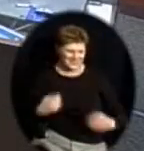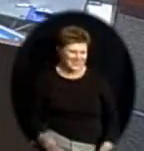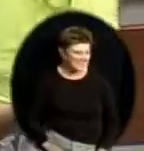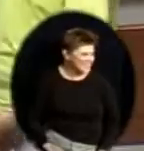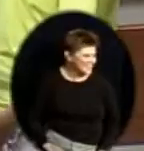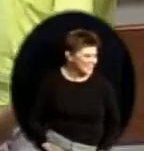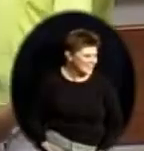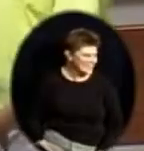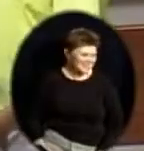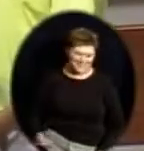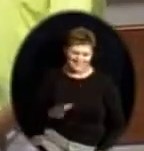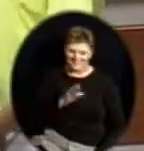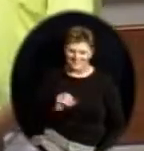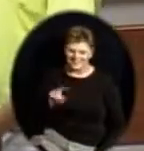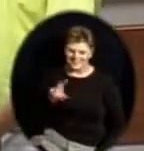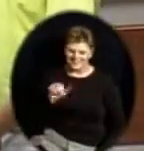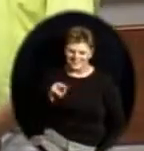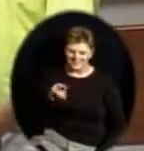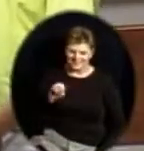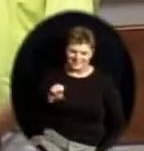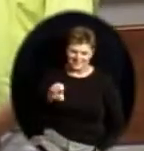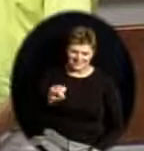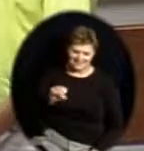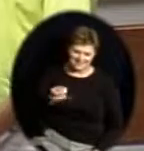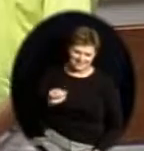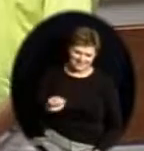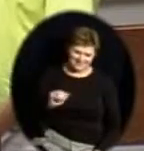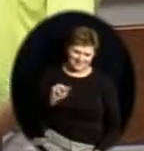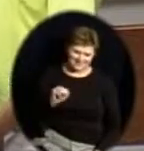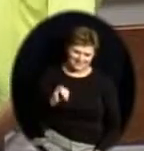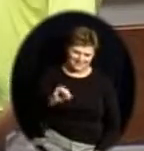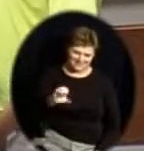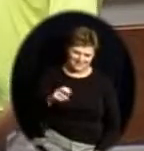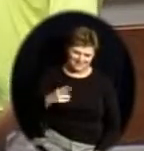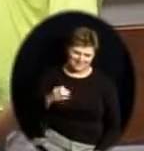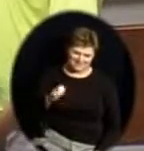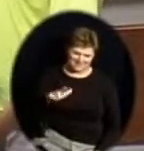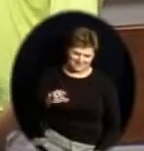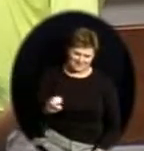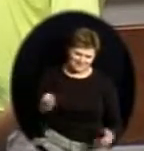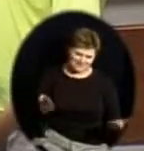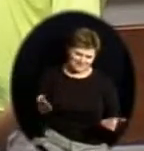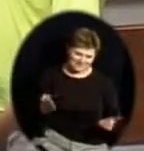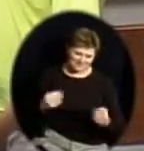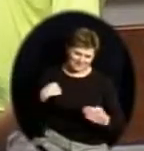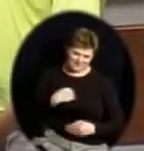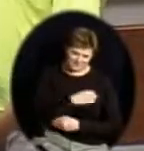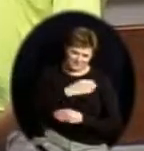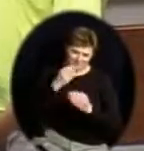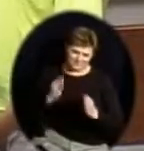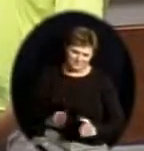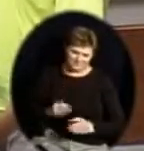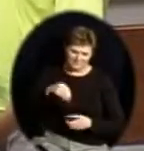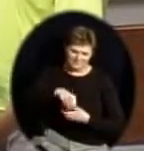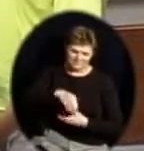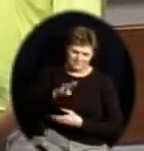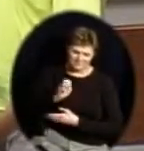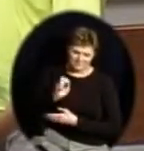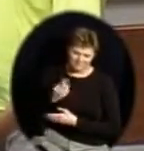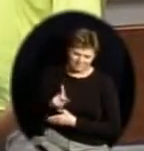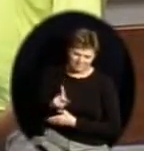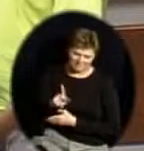And this is Vanessa Michelle. And Vanessa is also a member of the band. She plays the trombone.